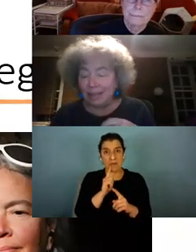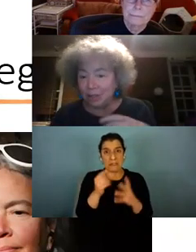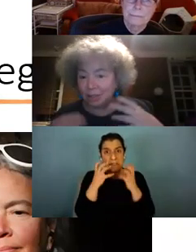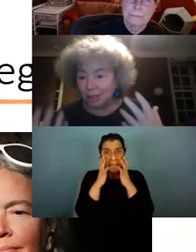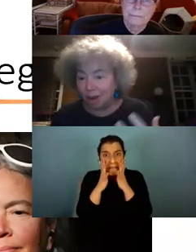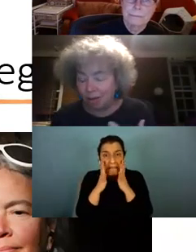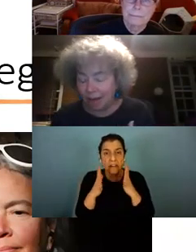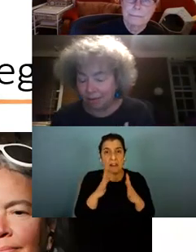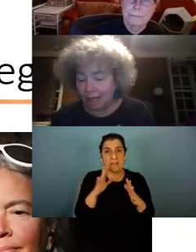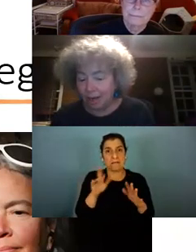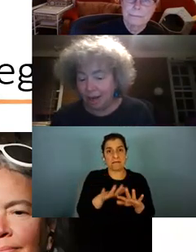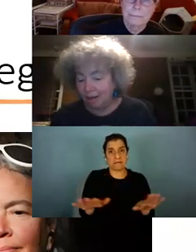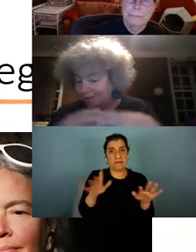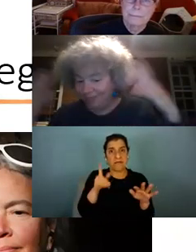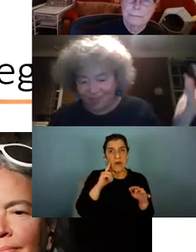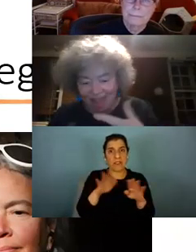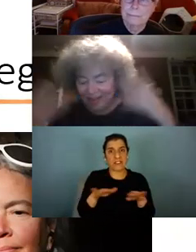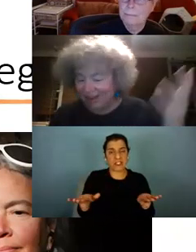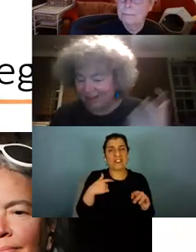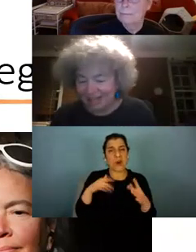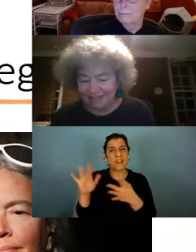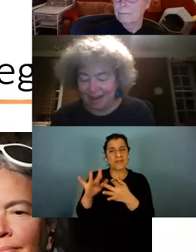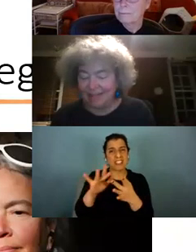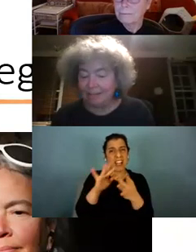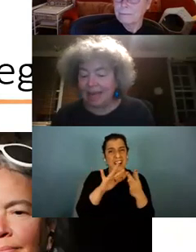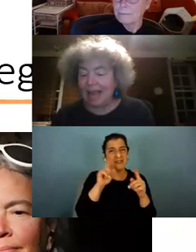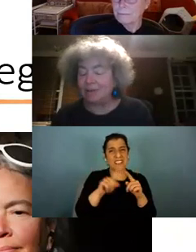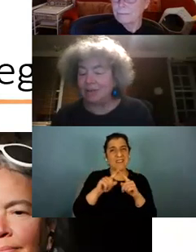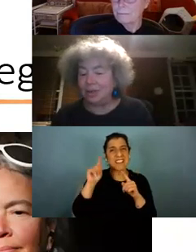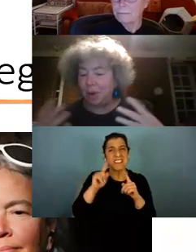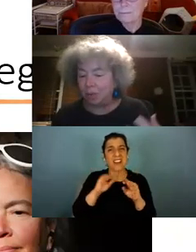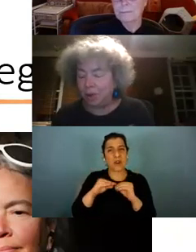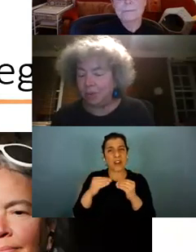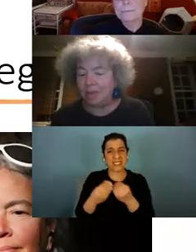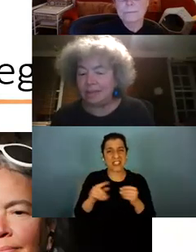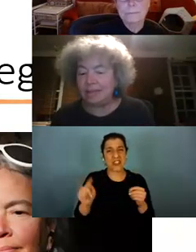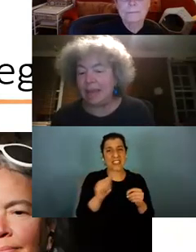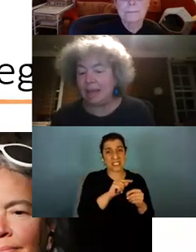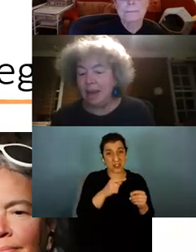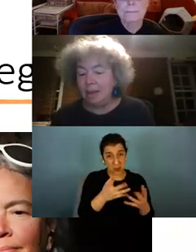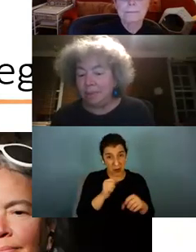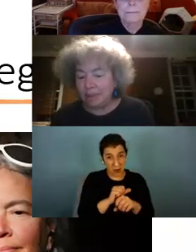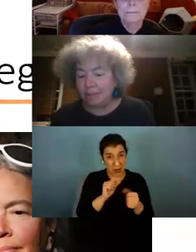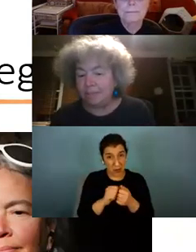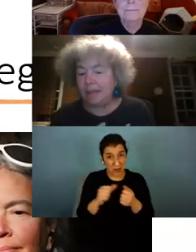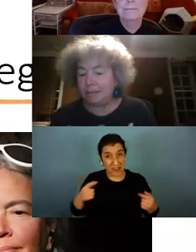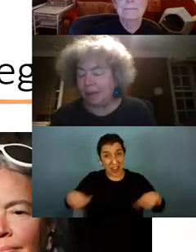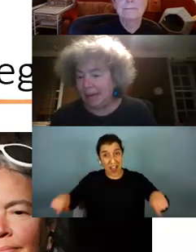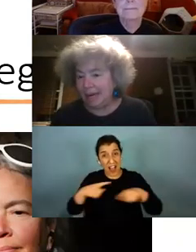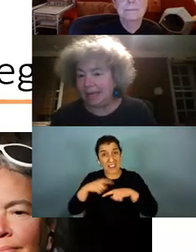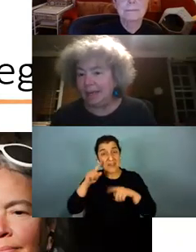organizations all around uh everywhere we could find them and asked do you want to work with us to make books